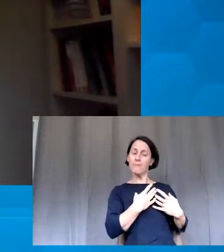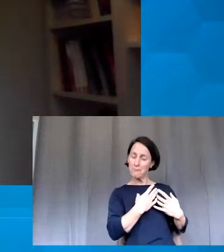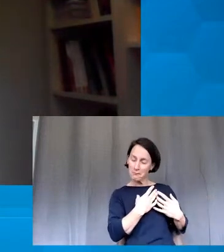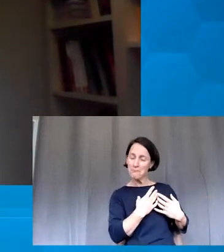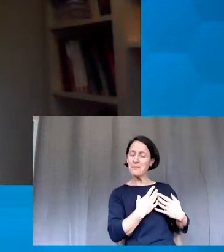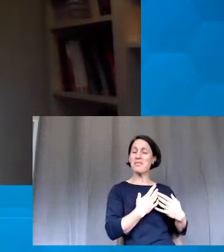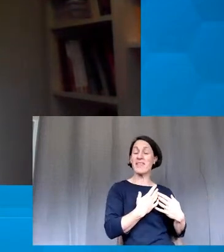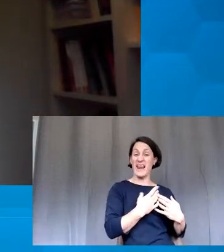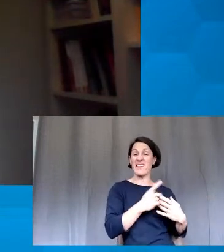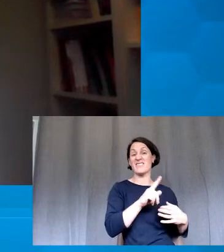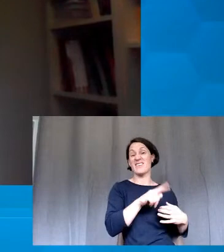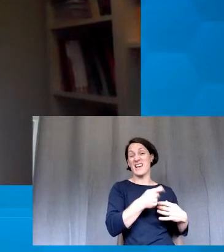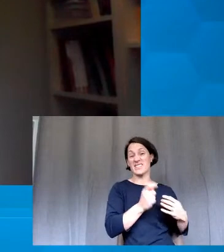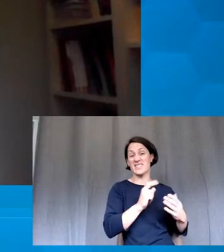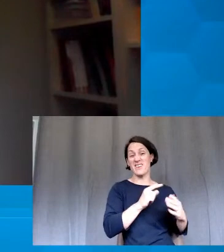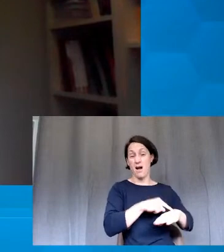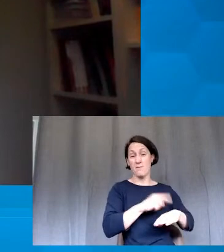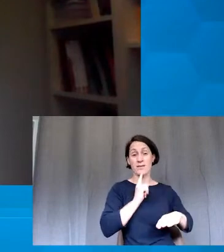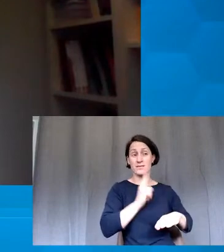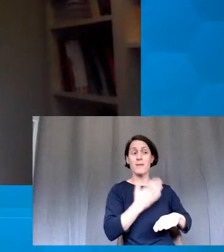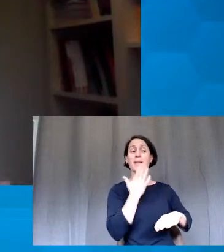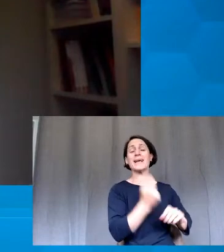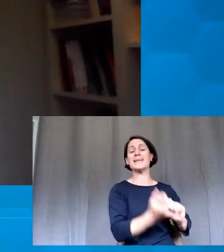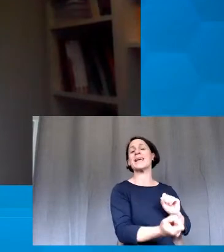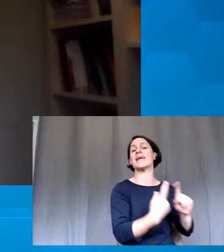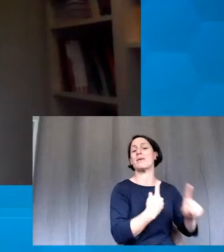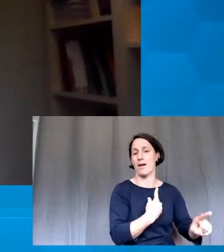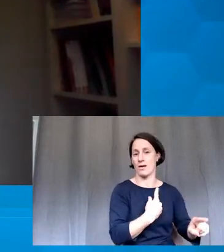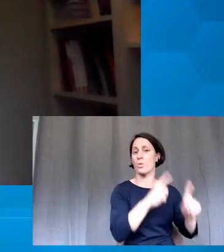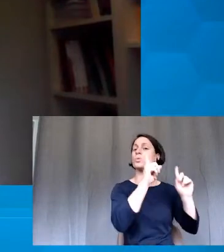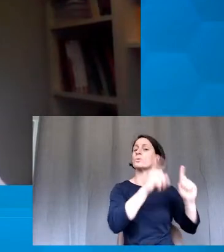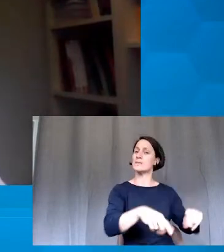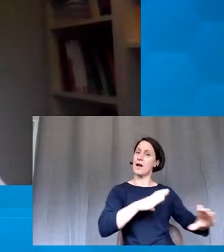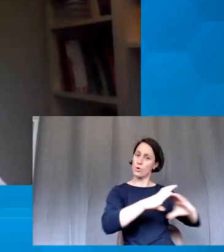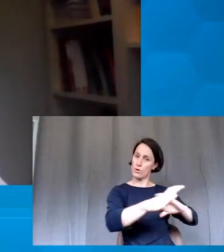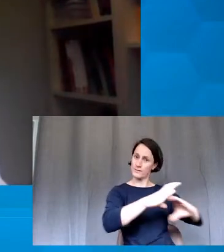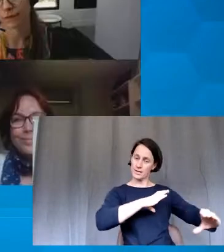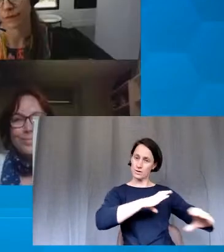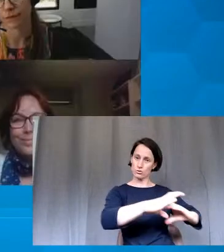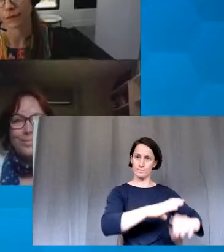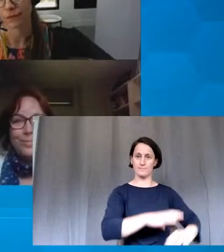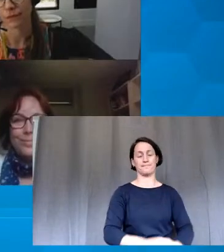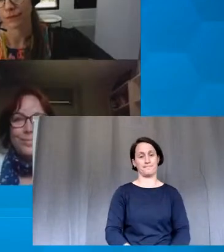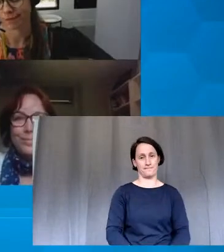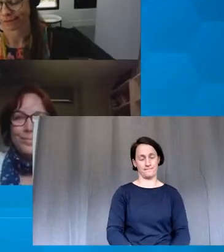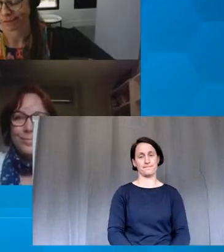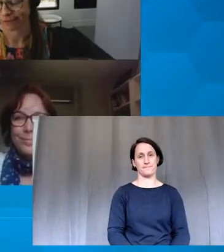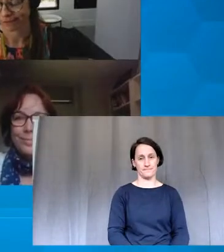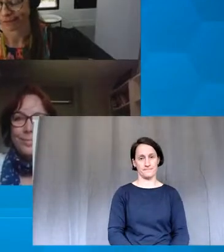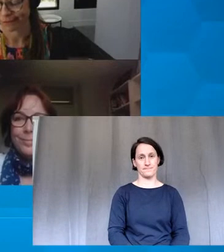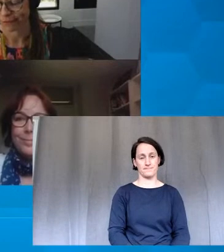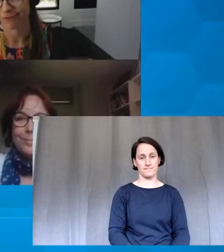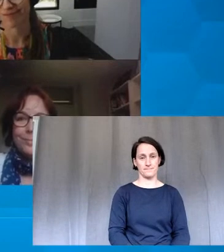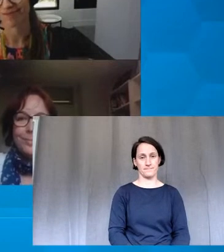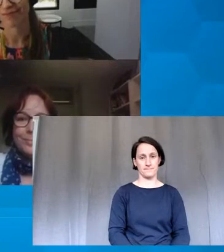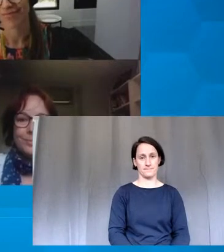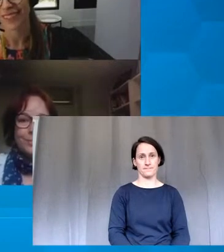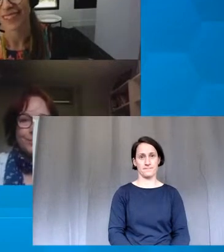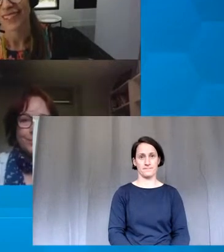email me. Let's have a conversation. So that's how I approach it. Thank you. Alanya.